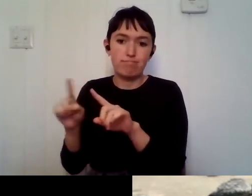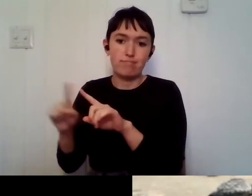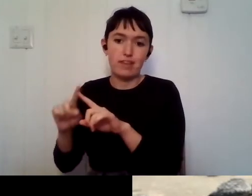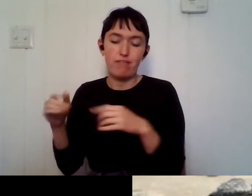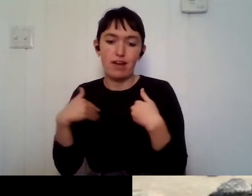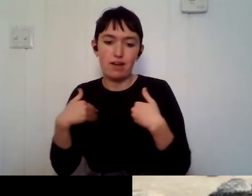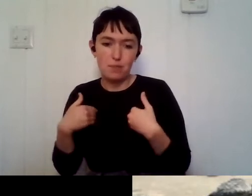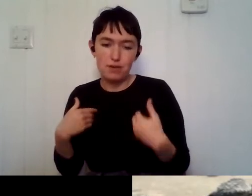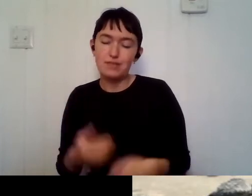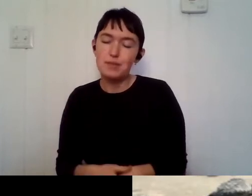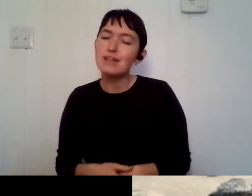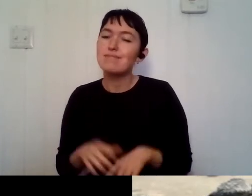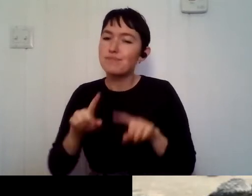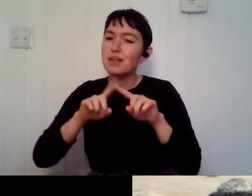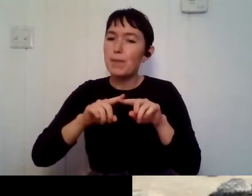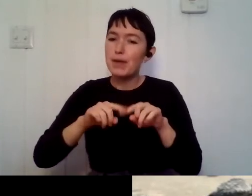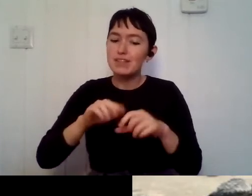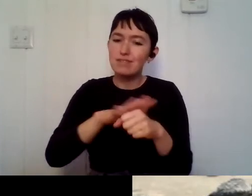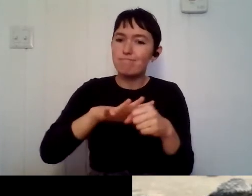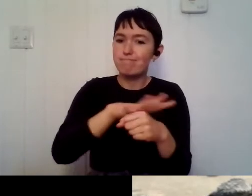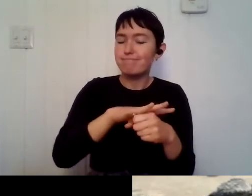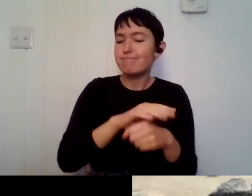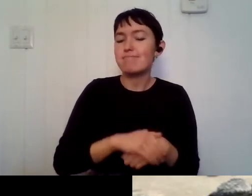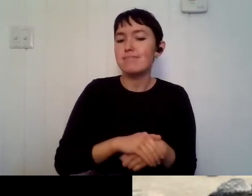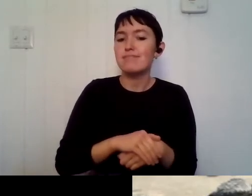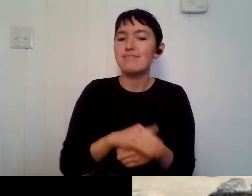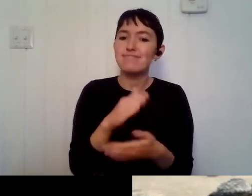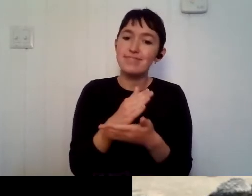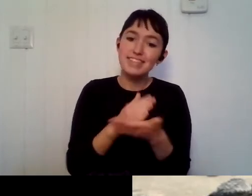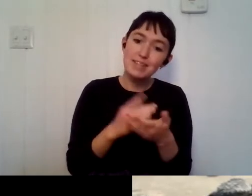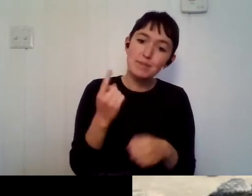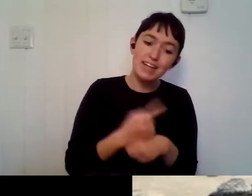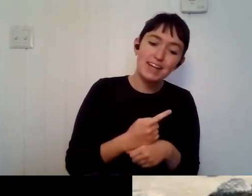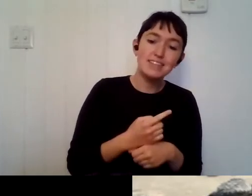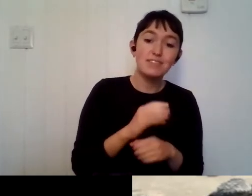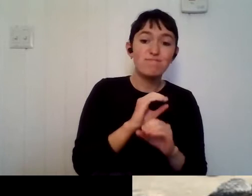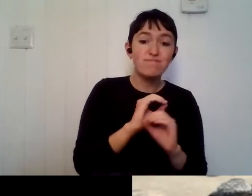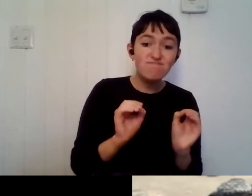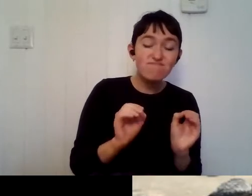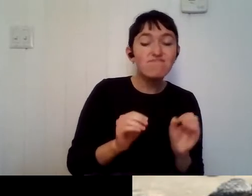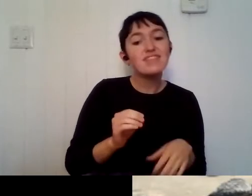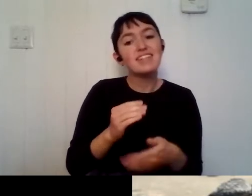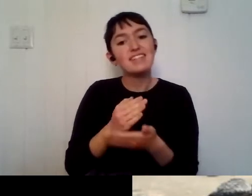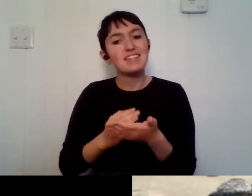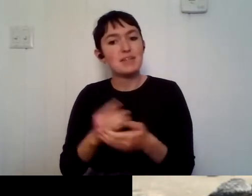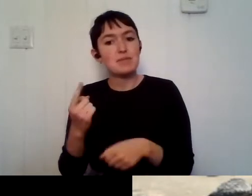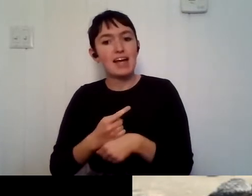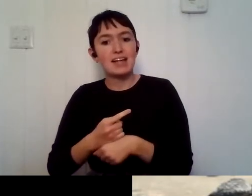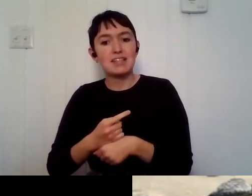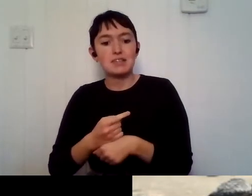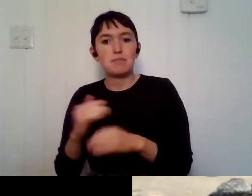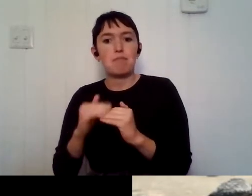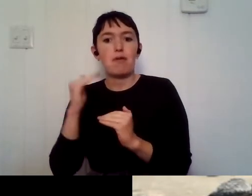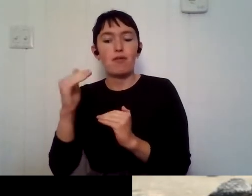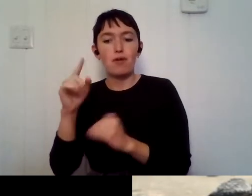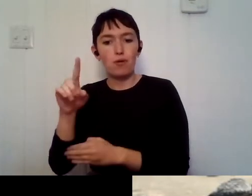location that, um, some days it's, like I said, it's zero. Other days it's, um, 50 to a hundred or more. Right.